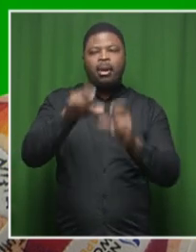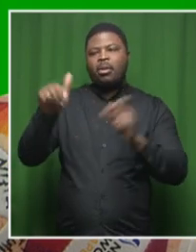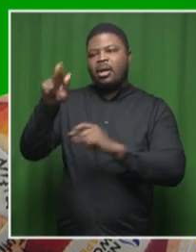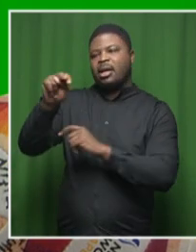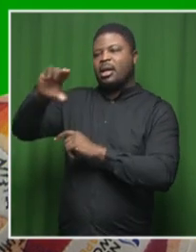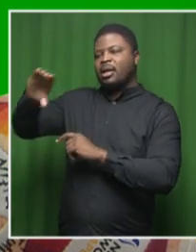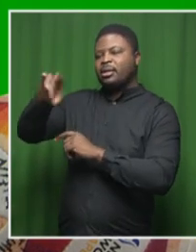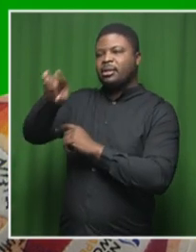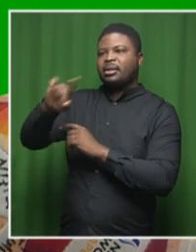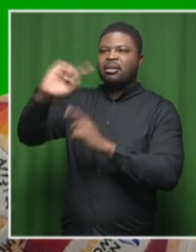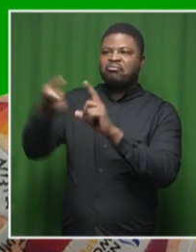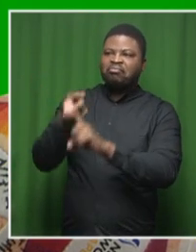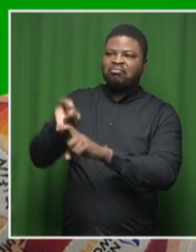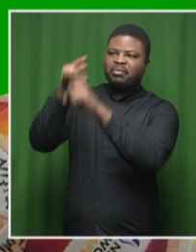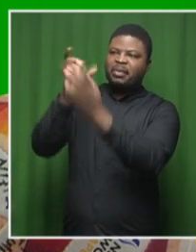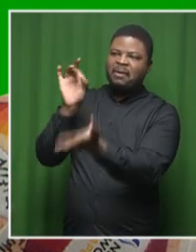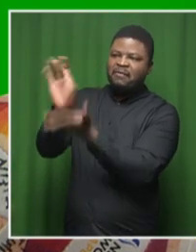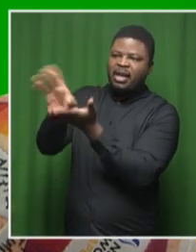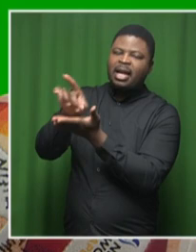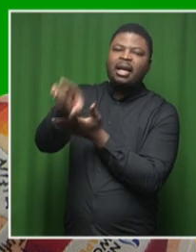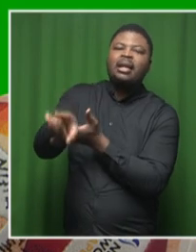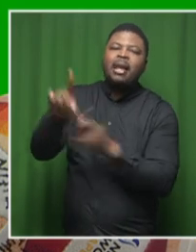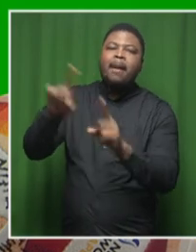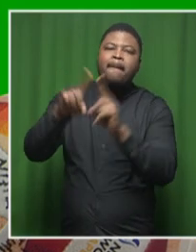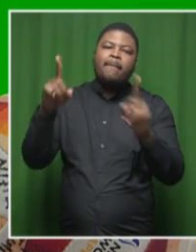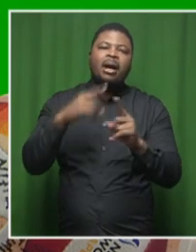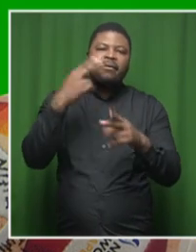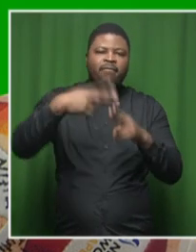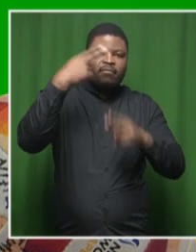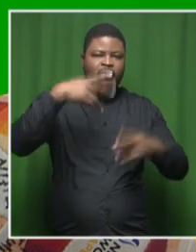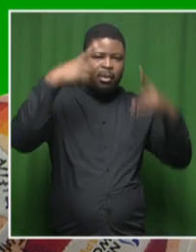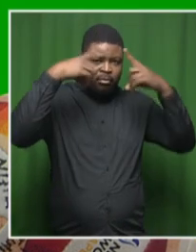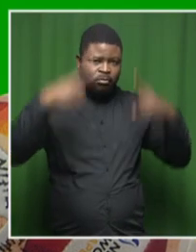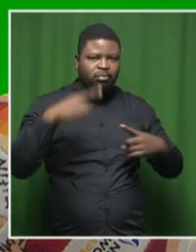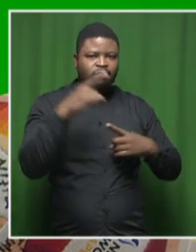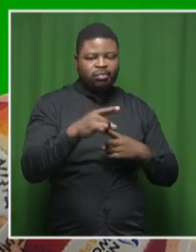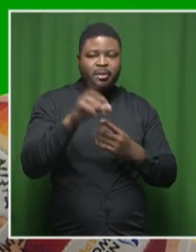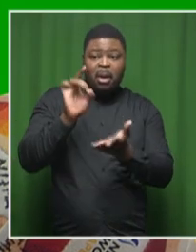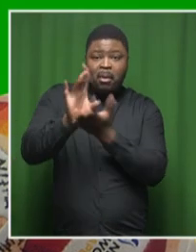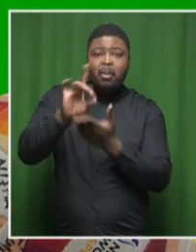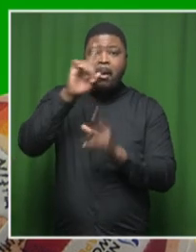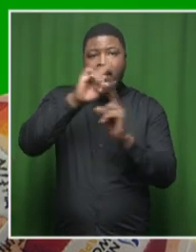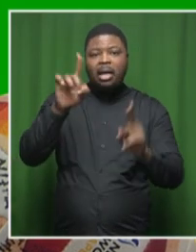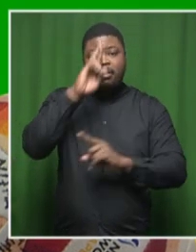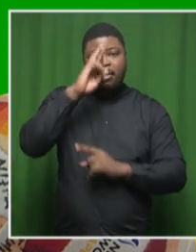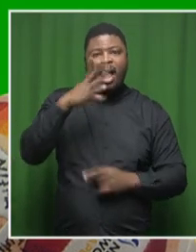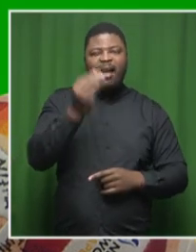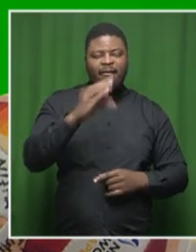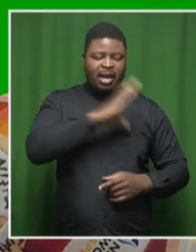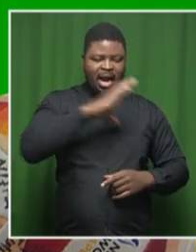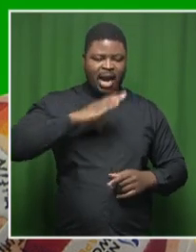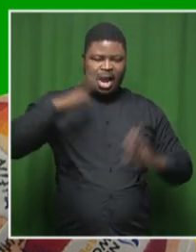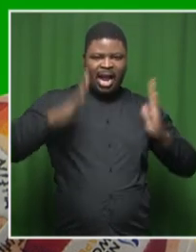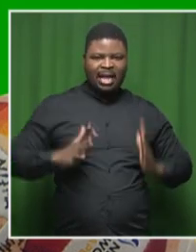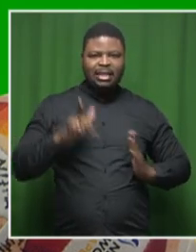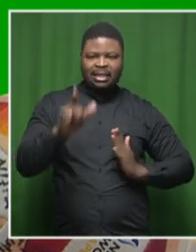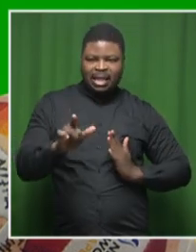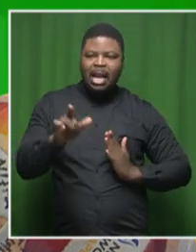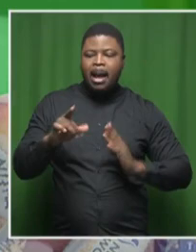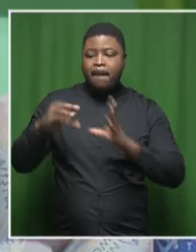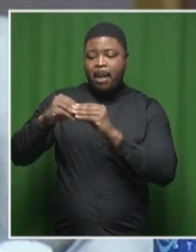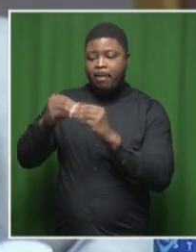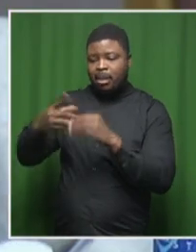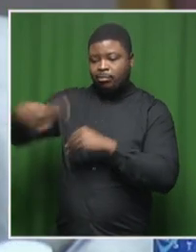challenged their expulsion from the party will finally be handed down today. The councillors were expelled earlier this year after voting with the opposition party